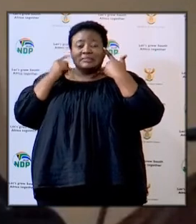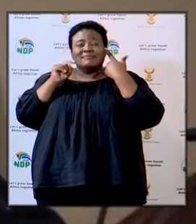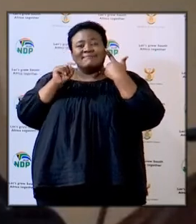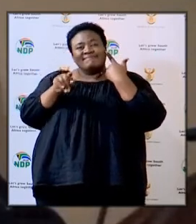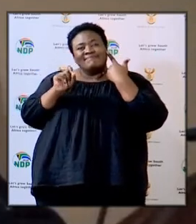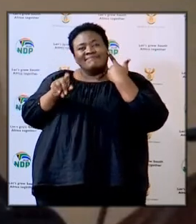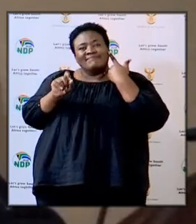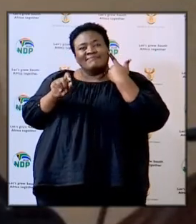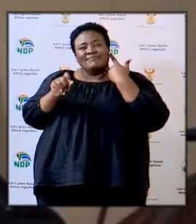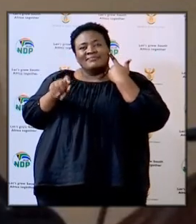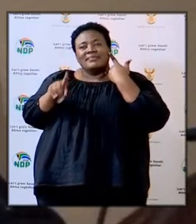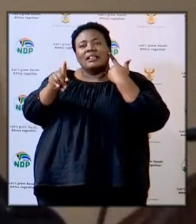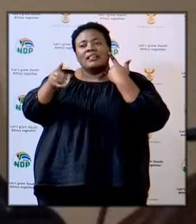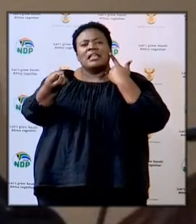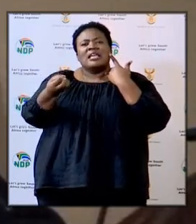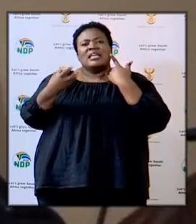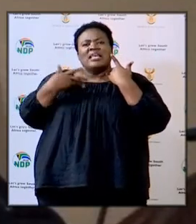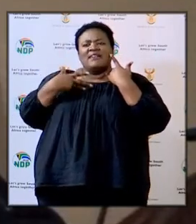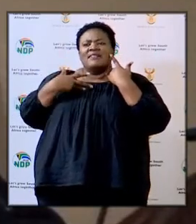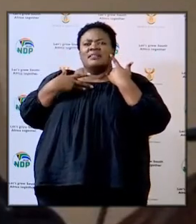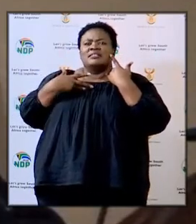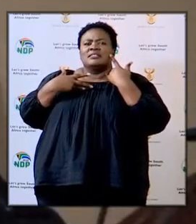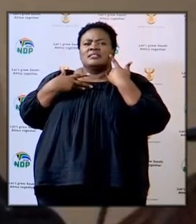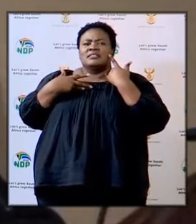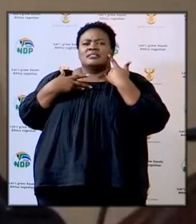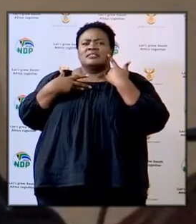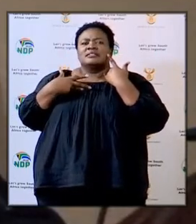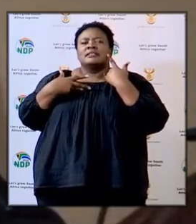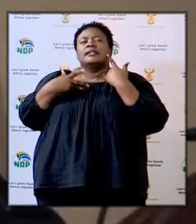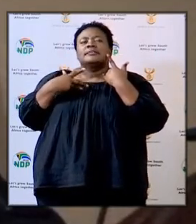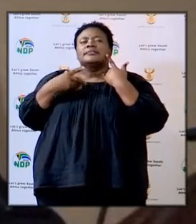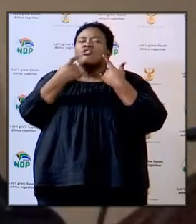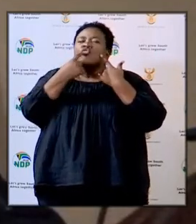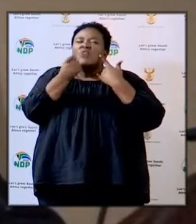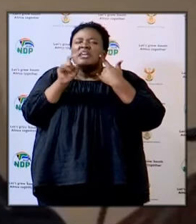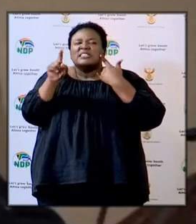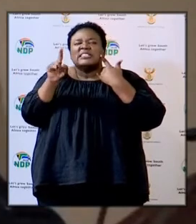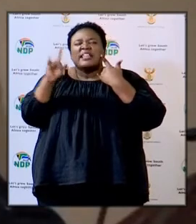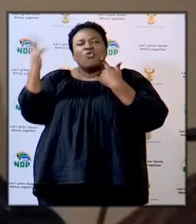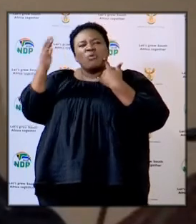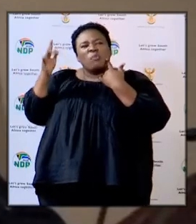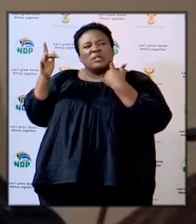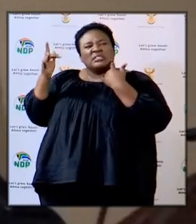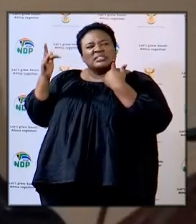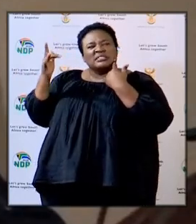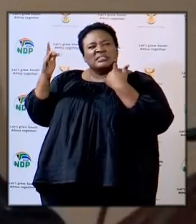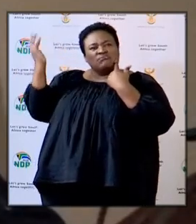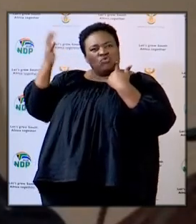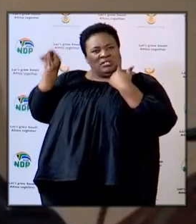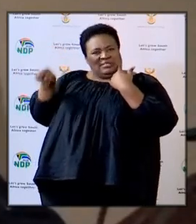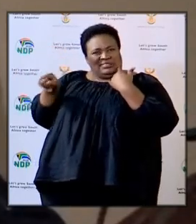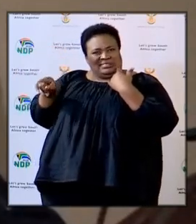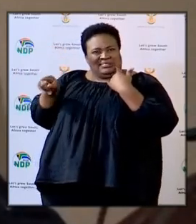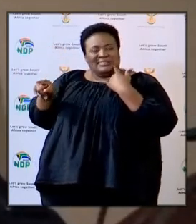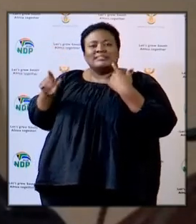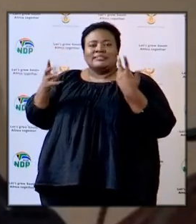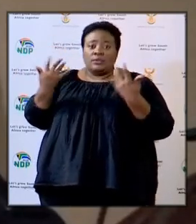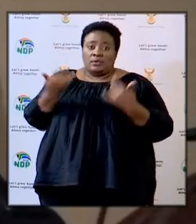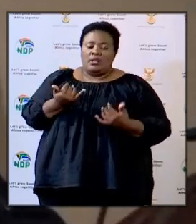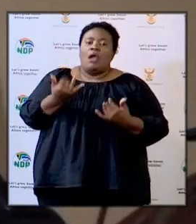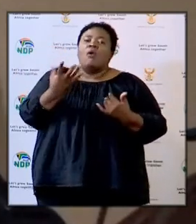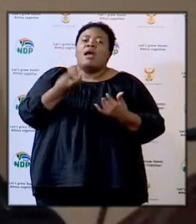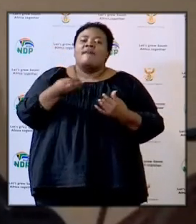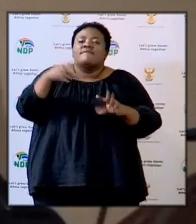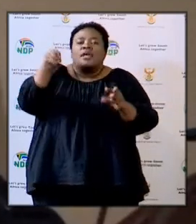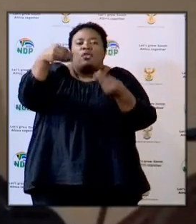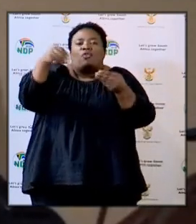the ones which gave us red spots in that report what we can say now is that we have got cloth